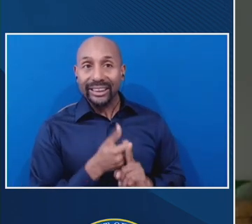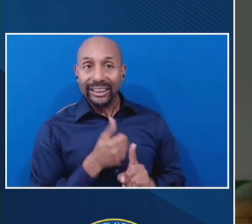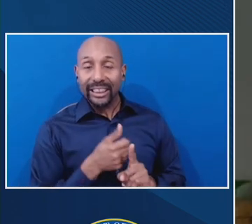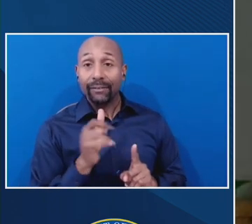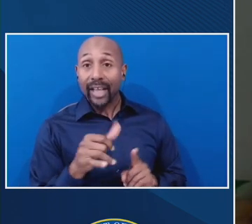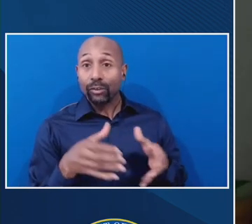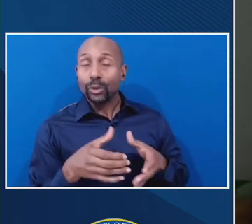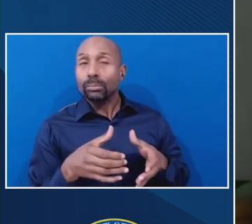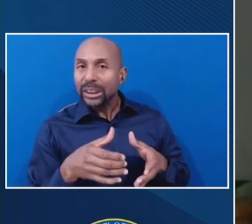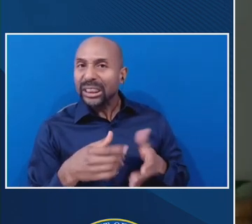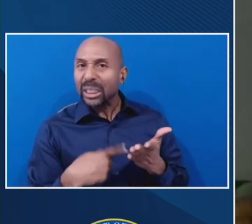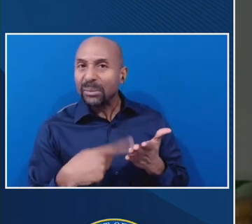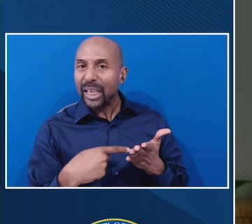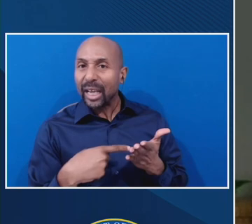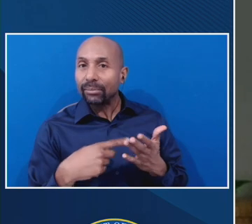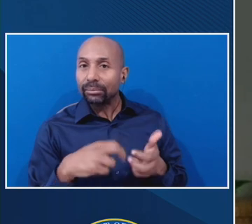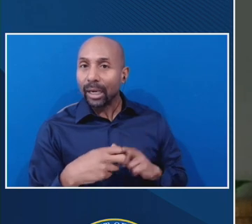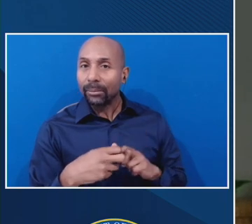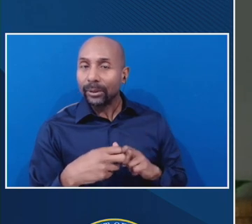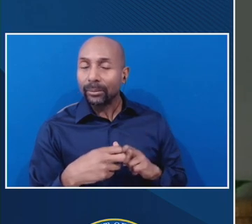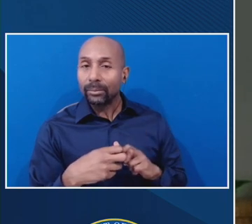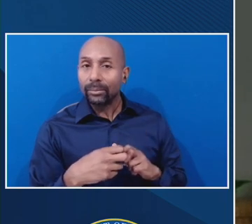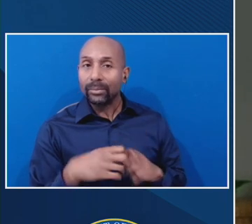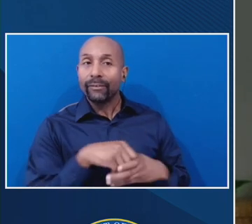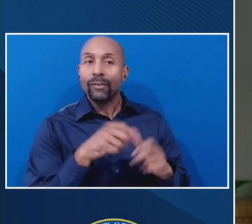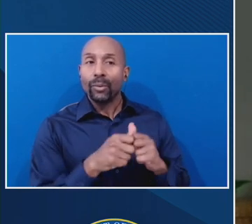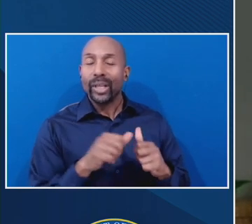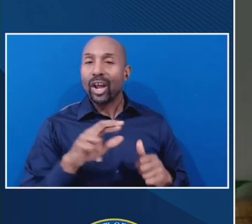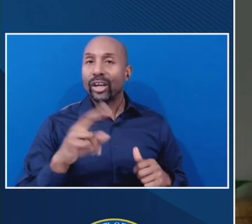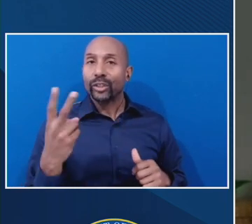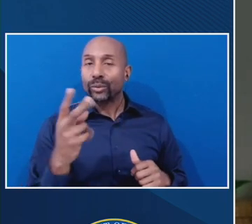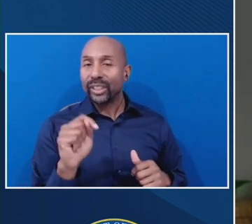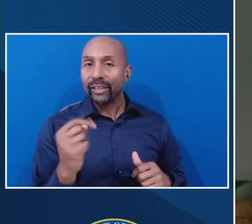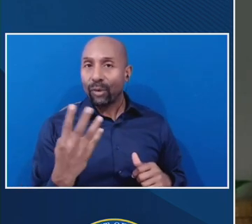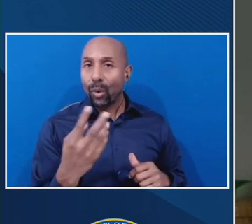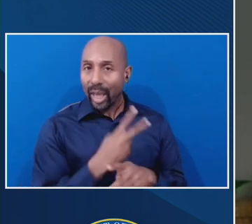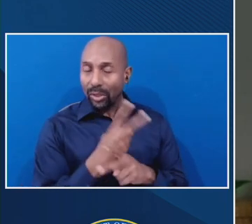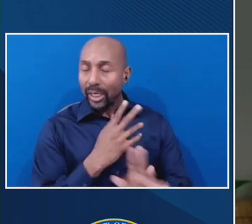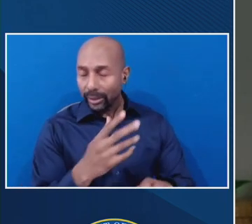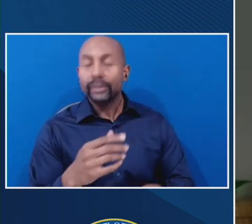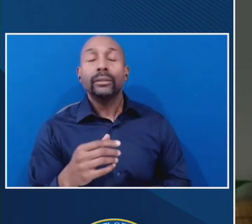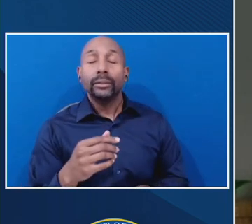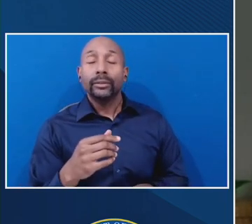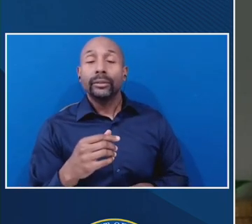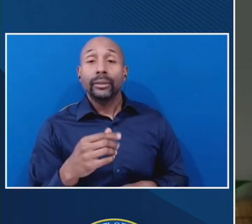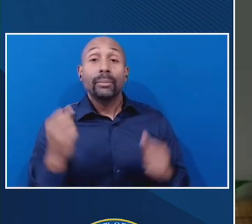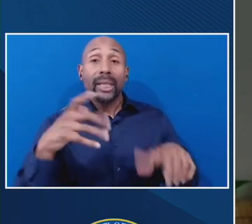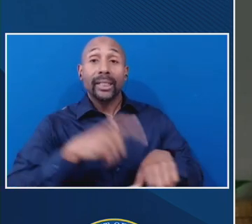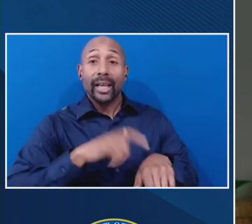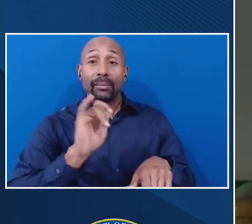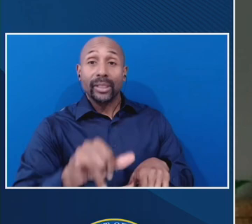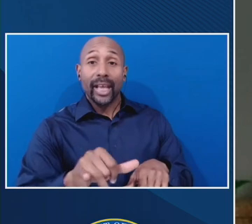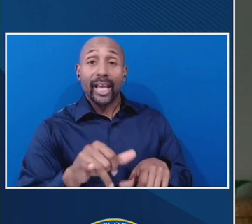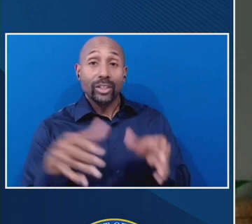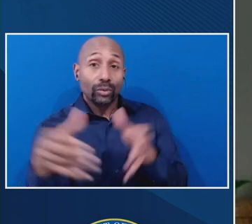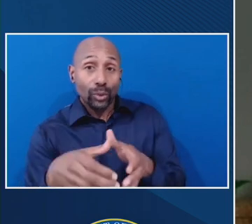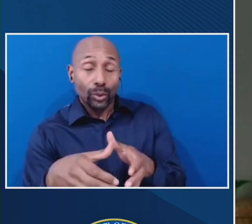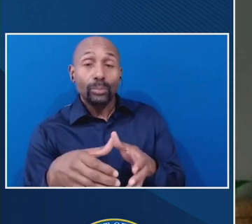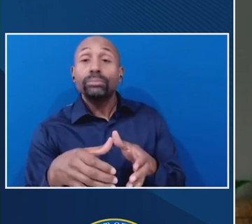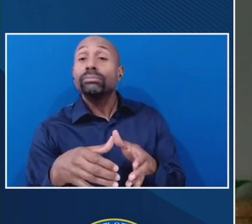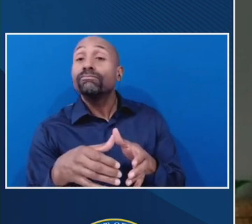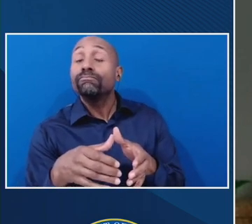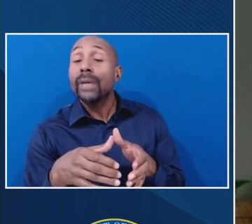ways because very often they end up tripping up